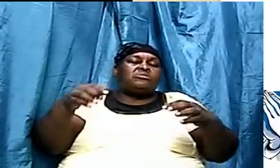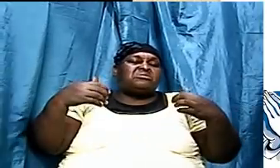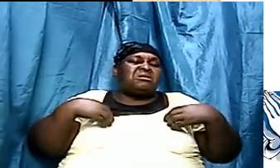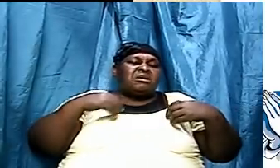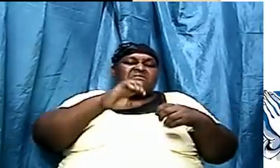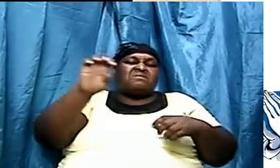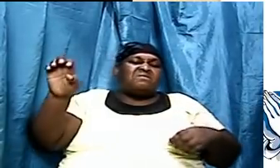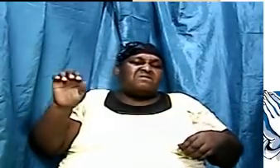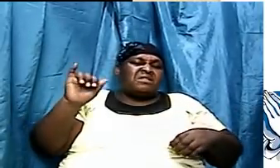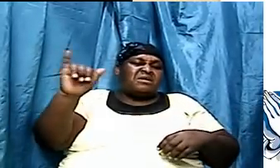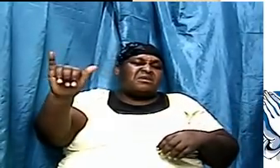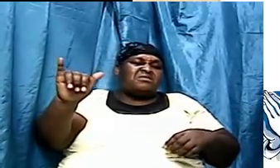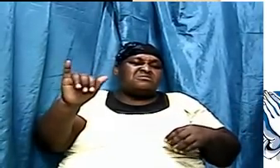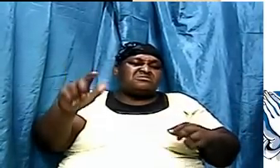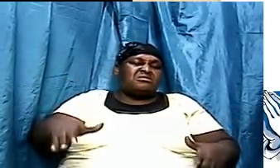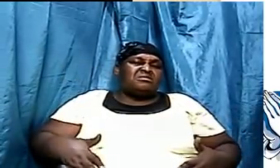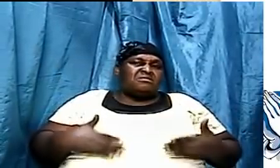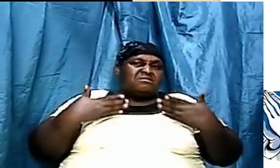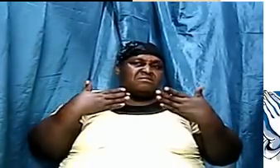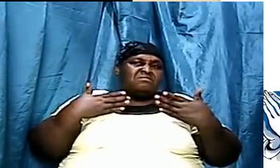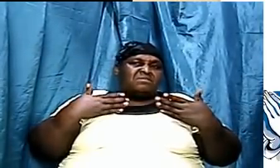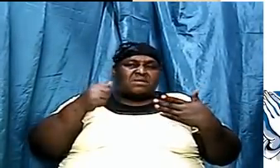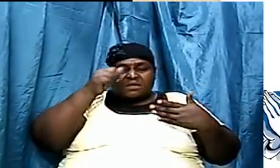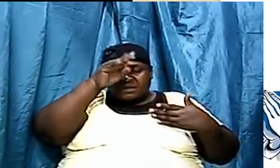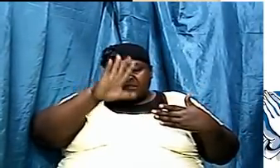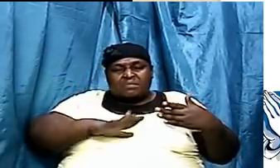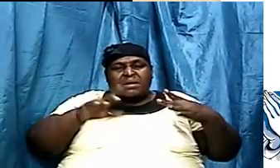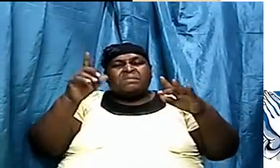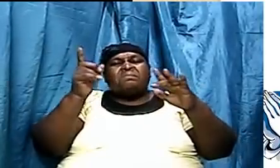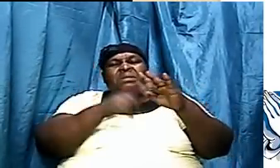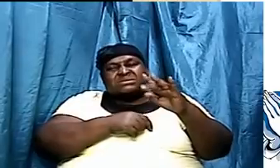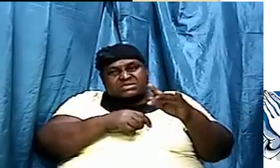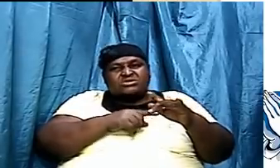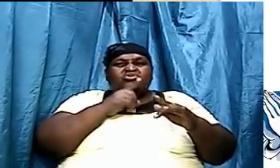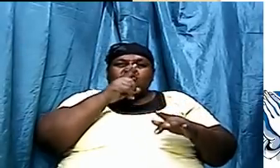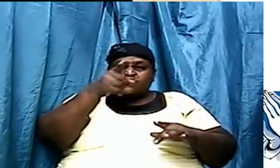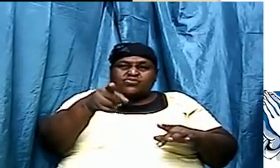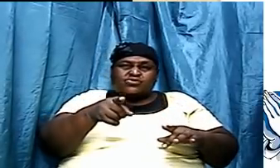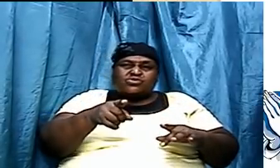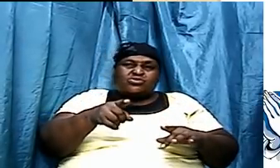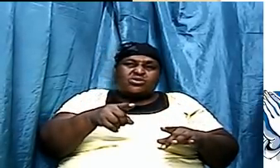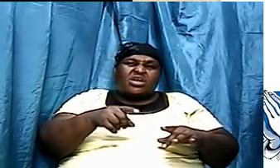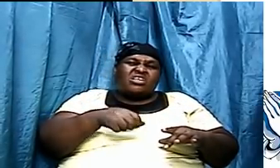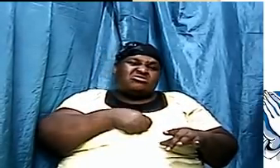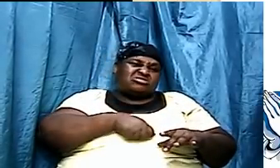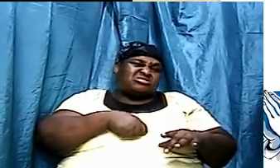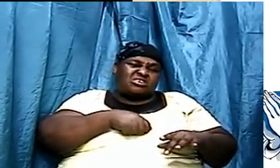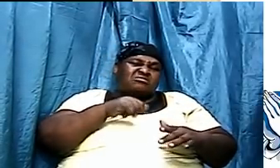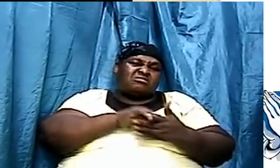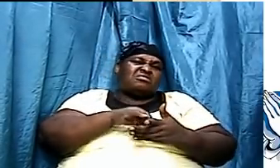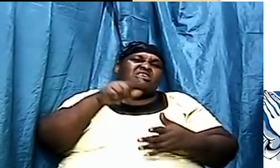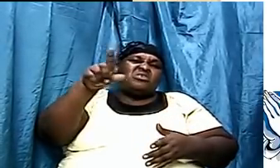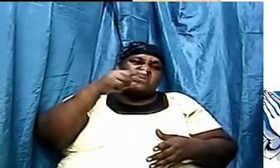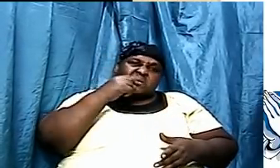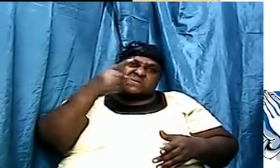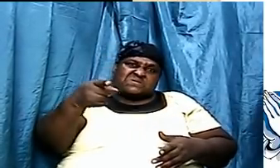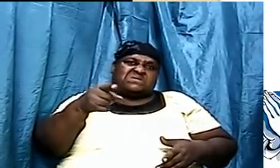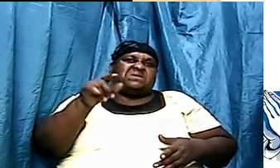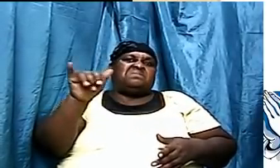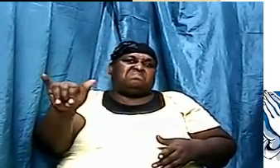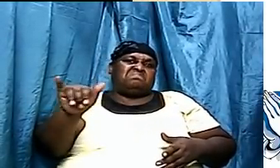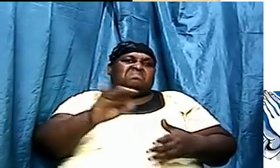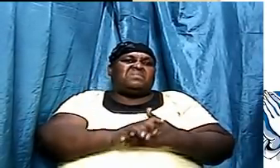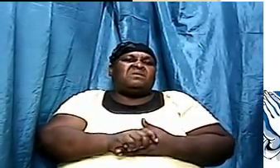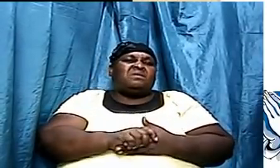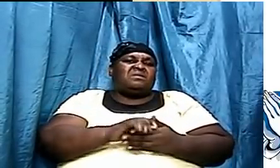Christopher, you missed it, and I'm sure right now you'll regret the fact that you made those comments. Because at the end of the day,